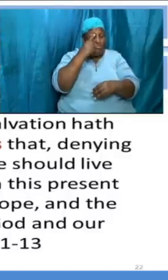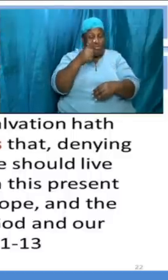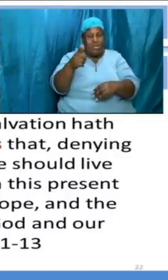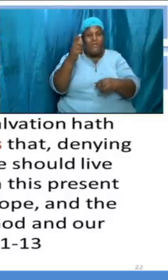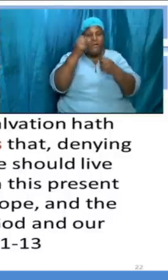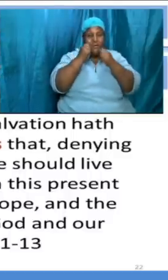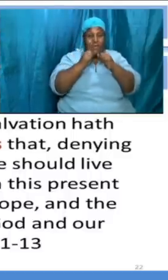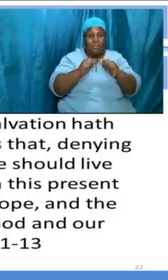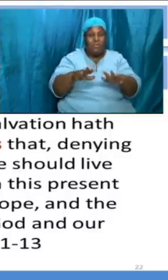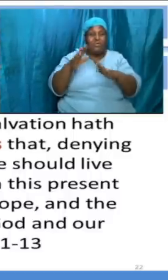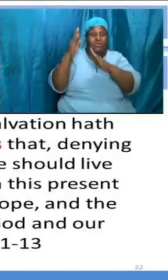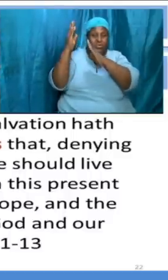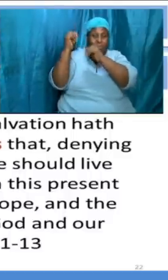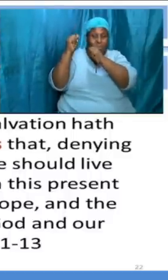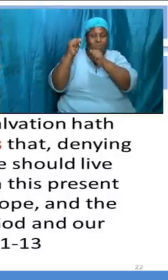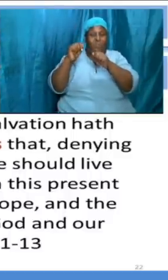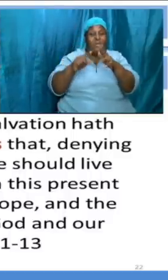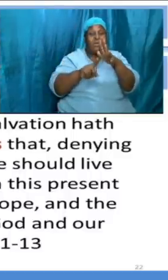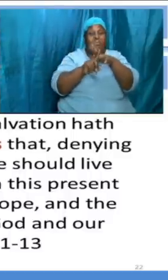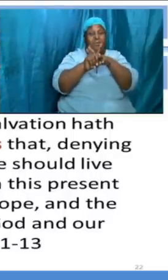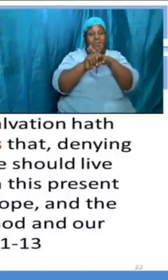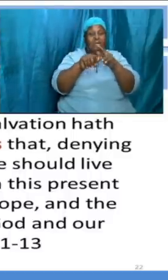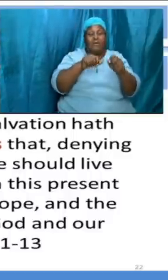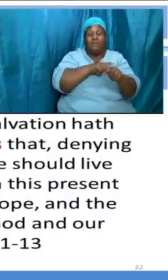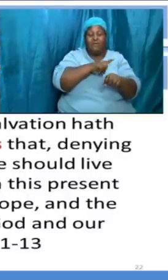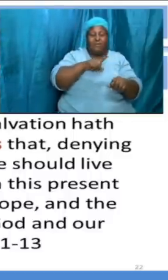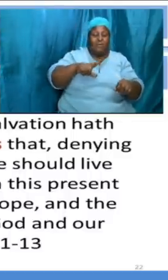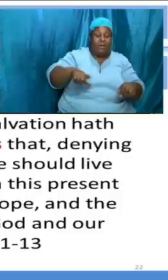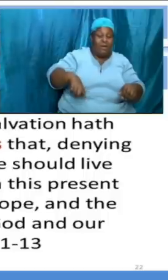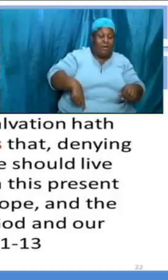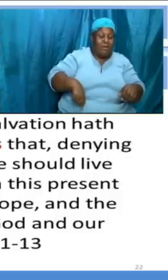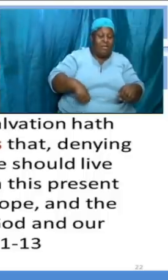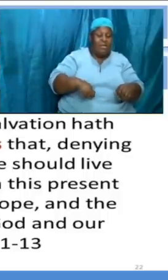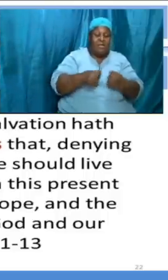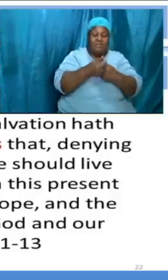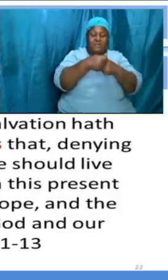of the great god and our savior jesus christ you know